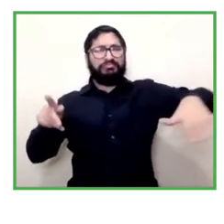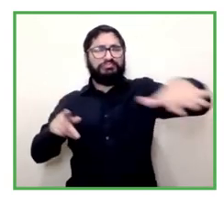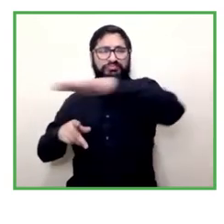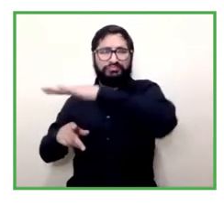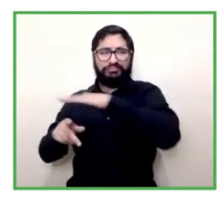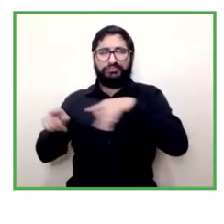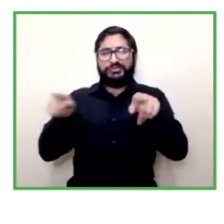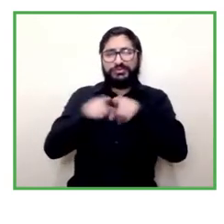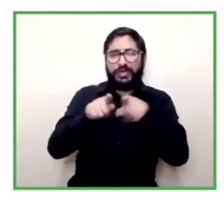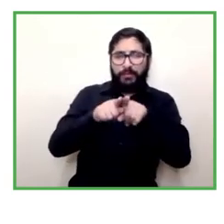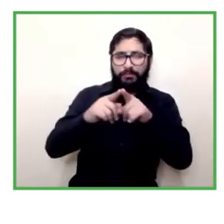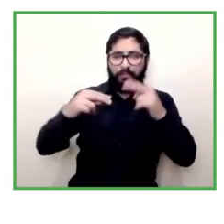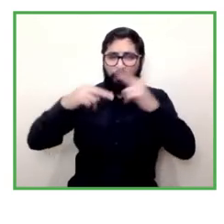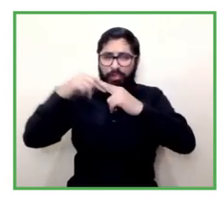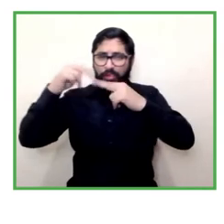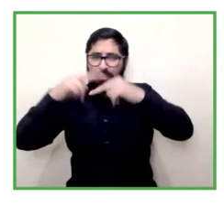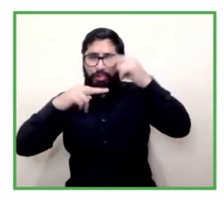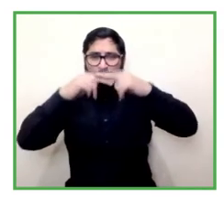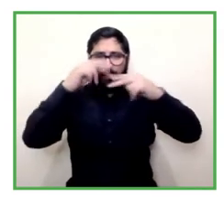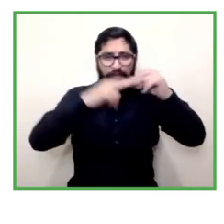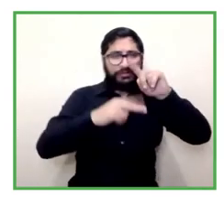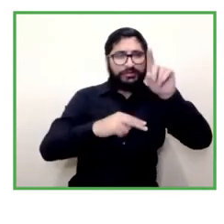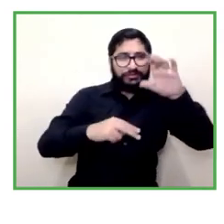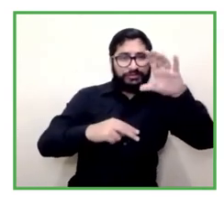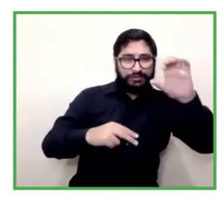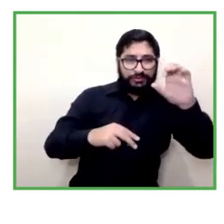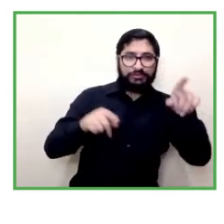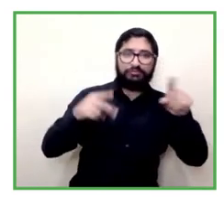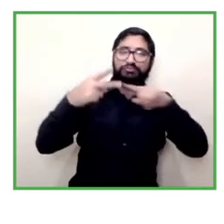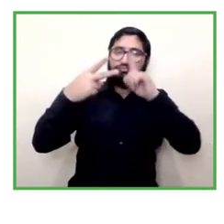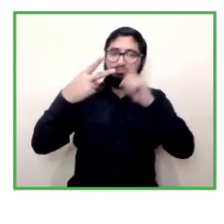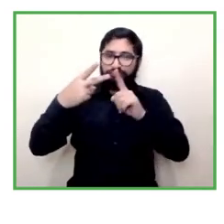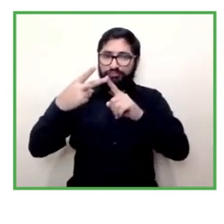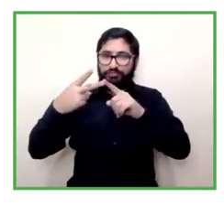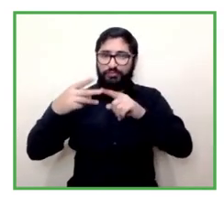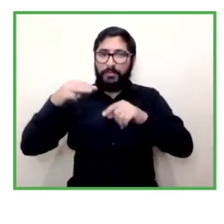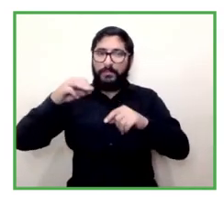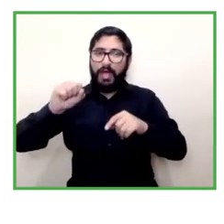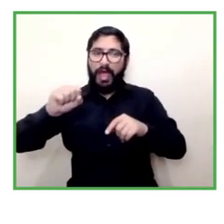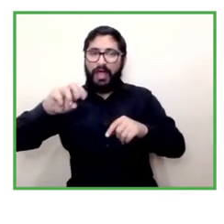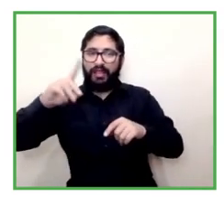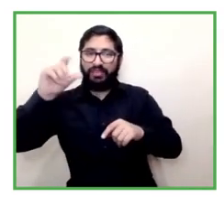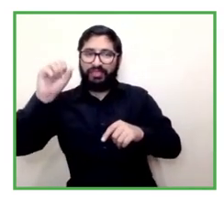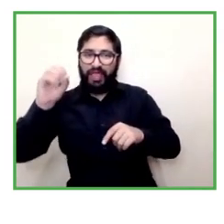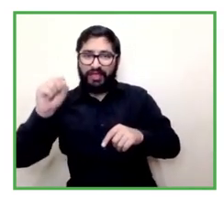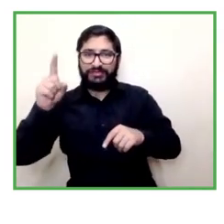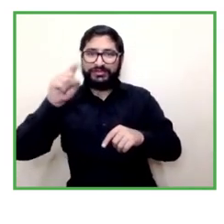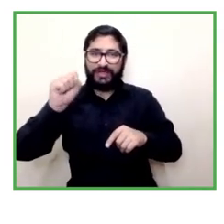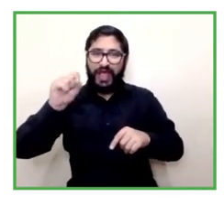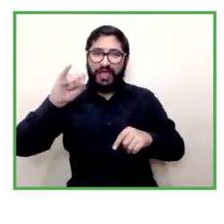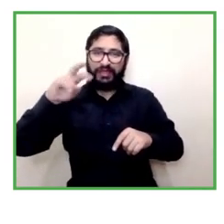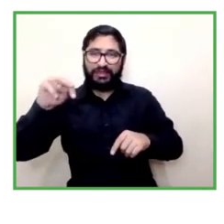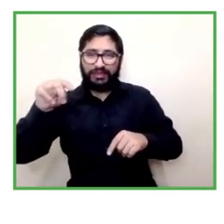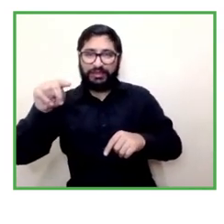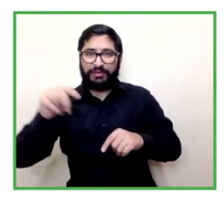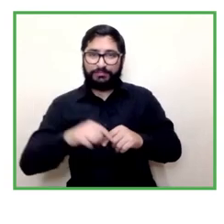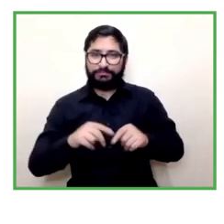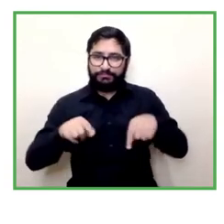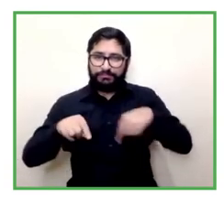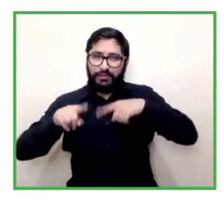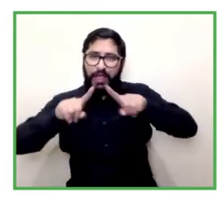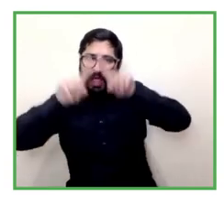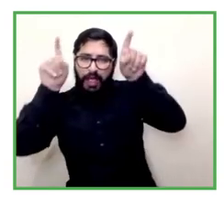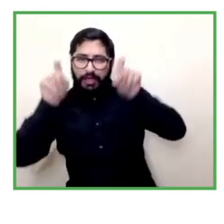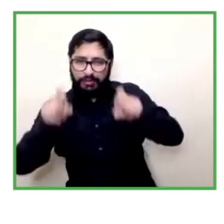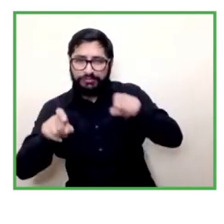what sense it does and a relevant part of what magda's does from senna so i wanted to ask the ask magda